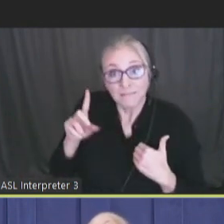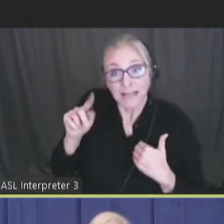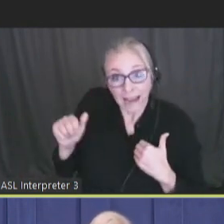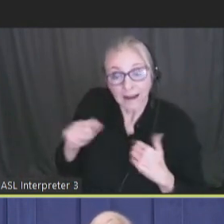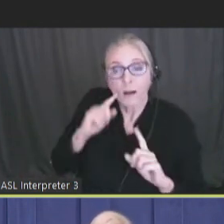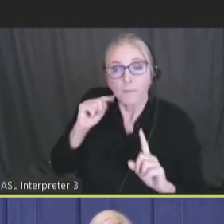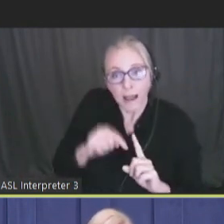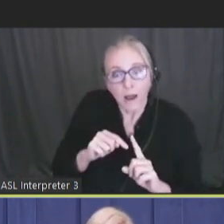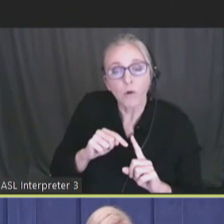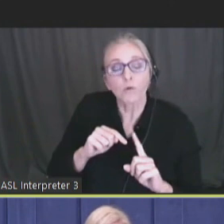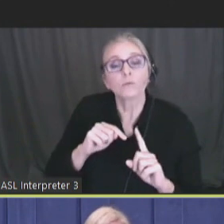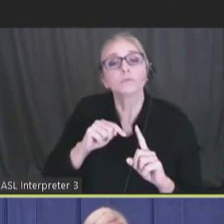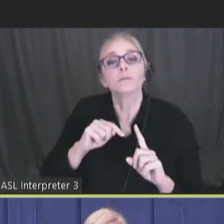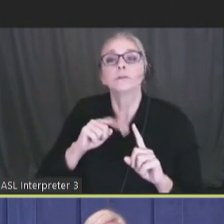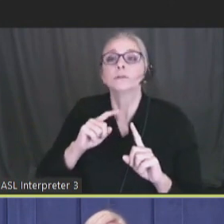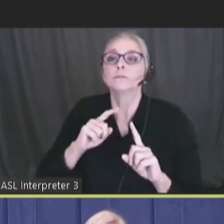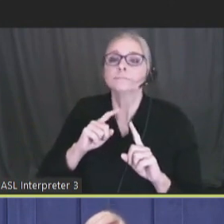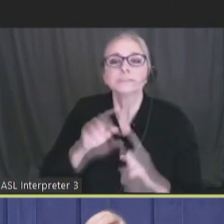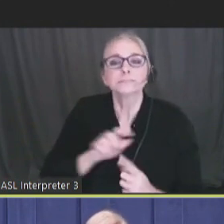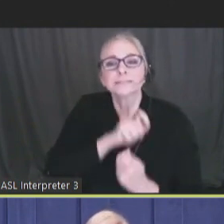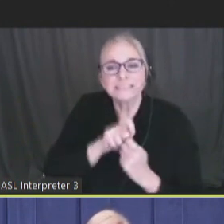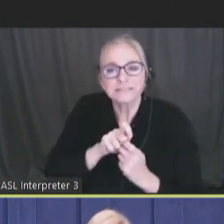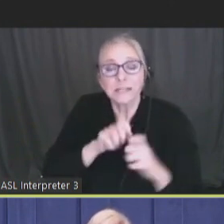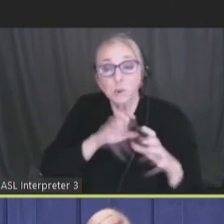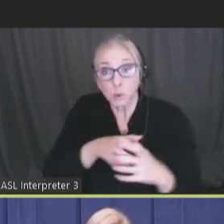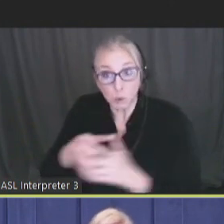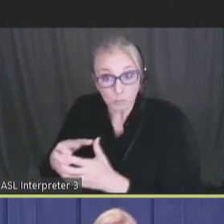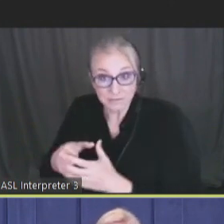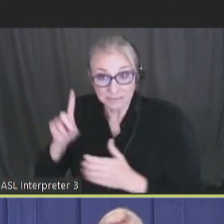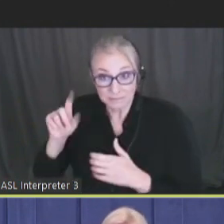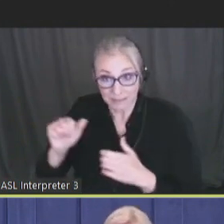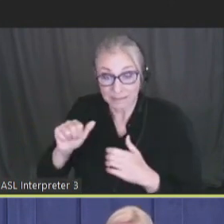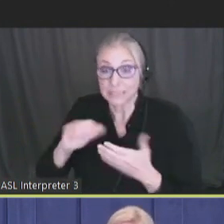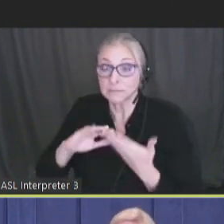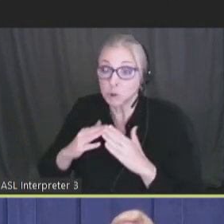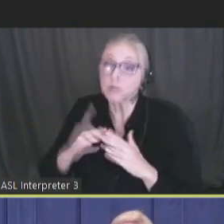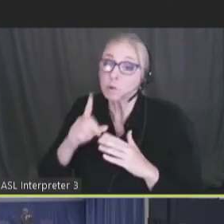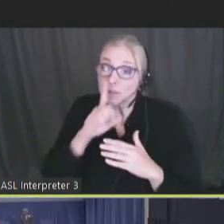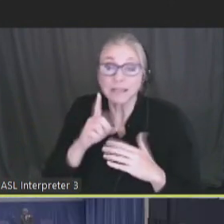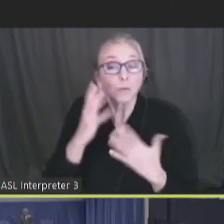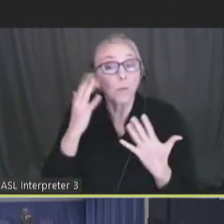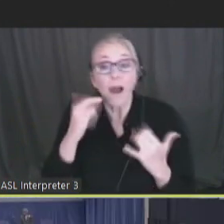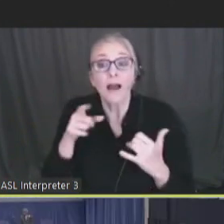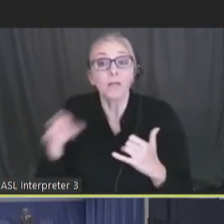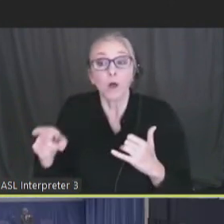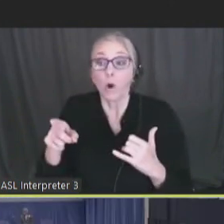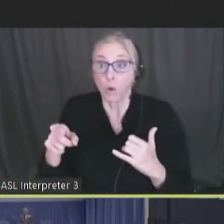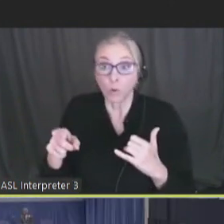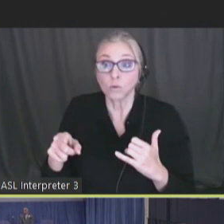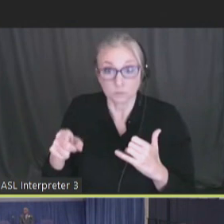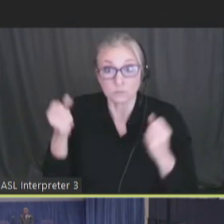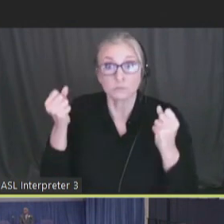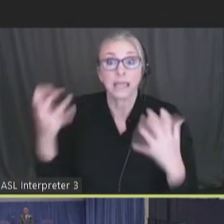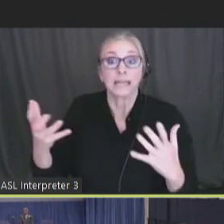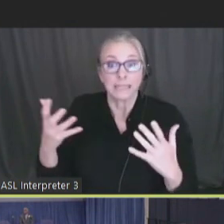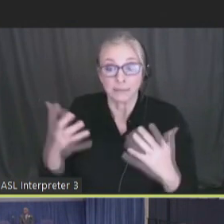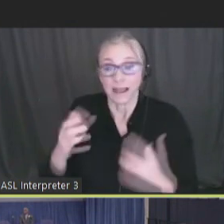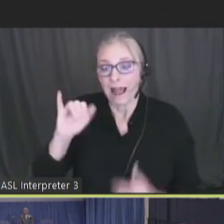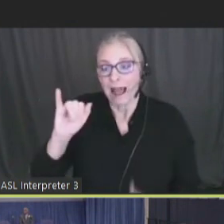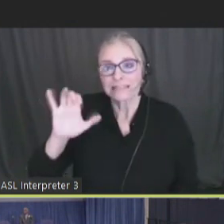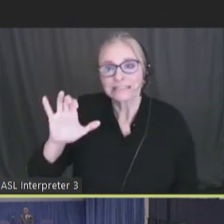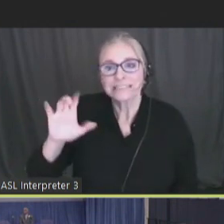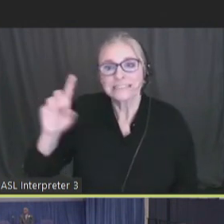certain groups of the disability community. And largely, it's because they were enumerated by ICD codes